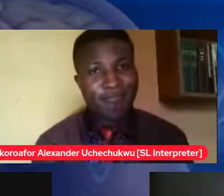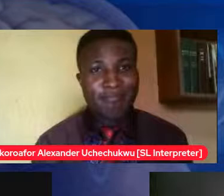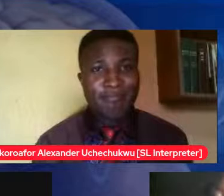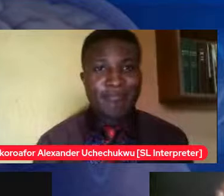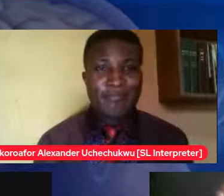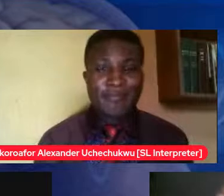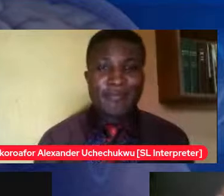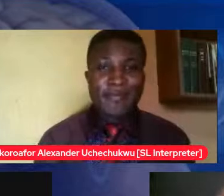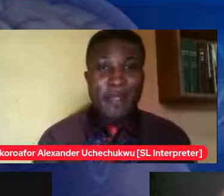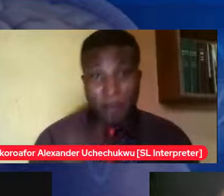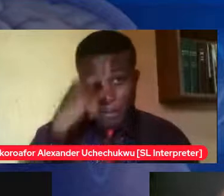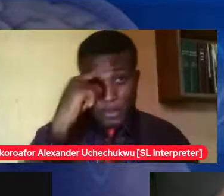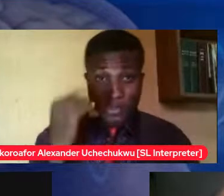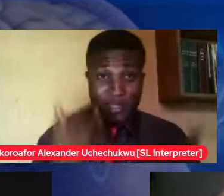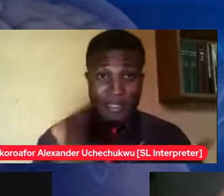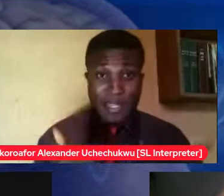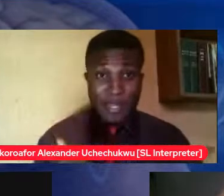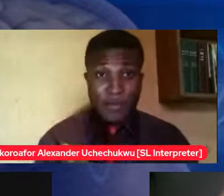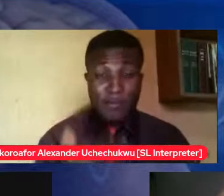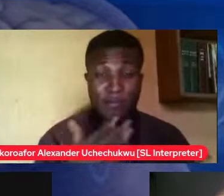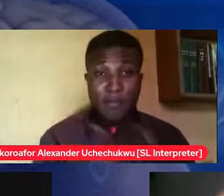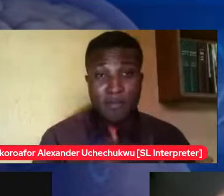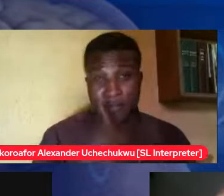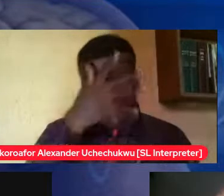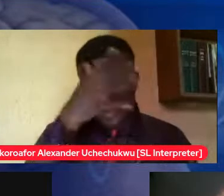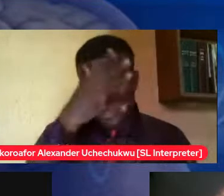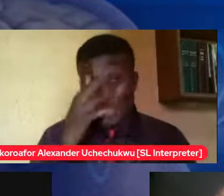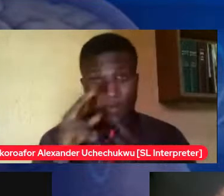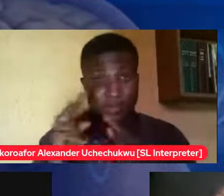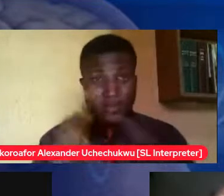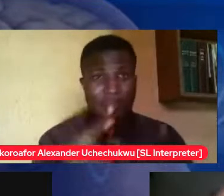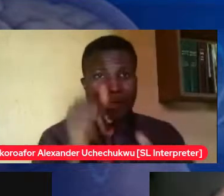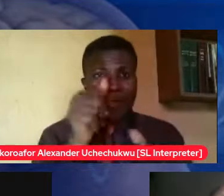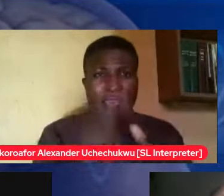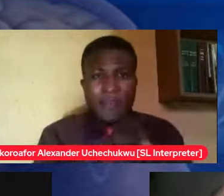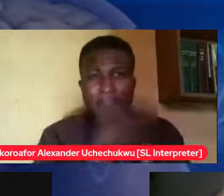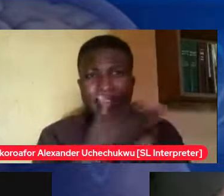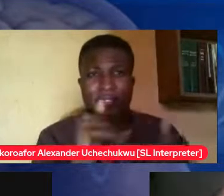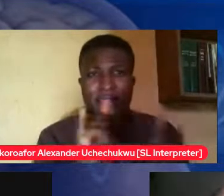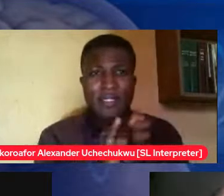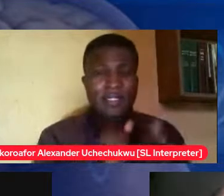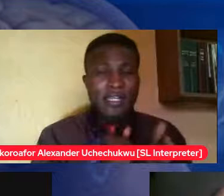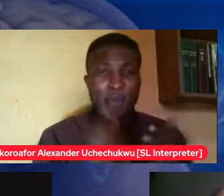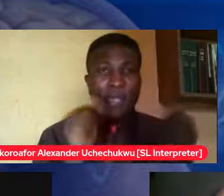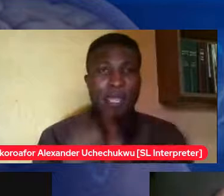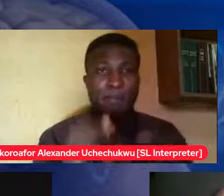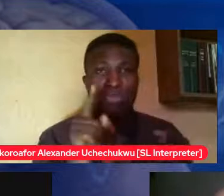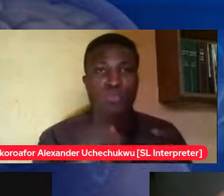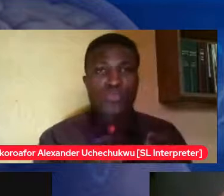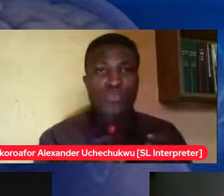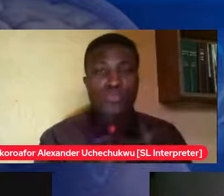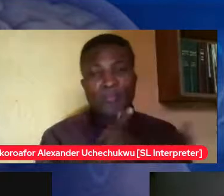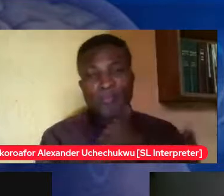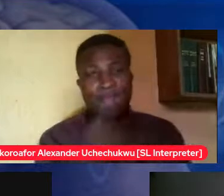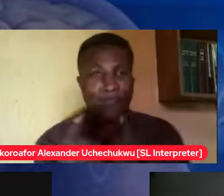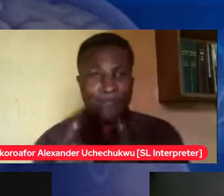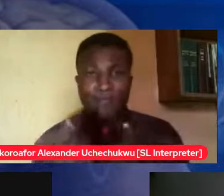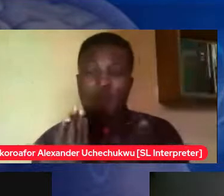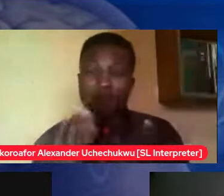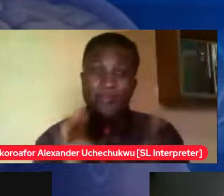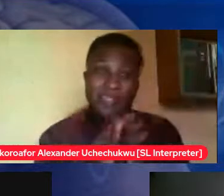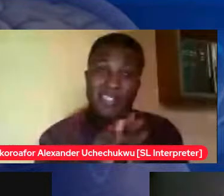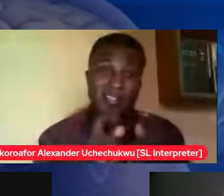right now he looks at everything that i'm able to do and that gives him a lot of joy once in a while he's like